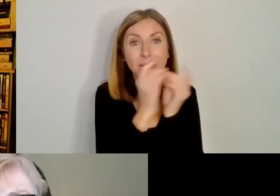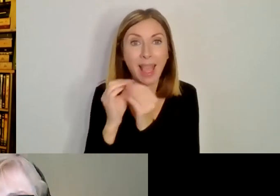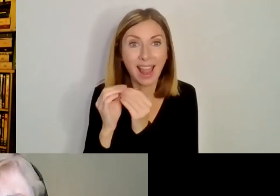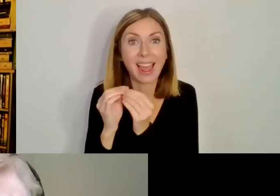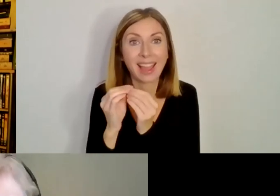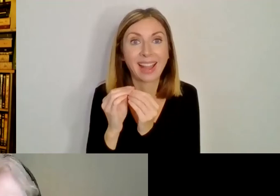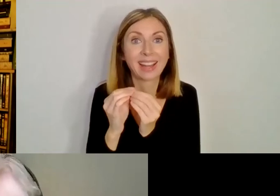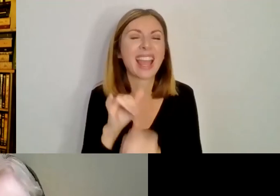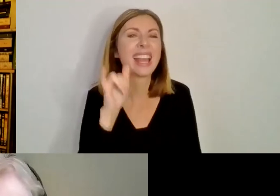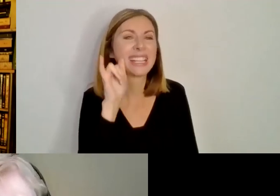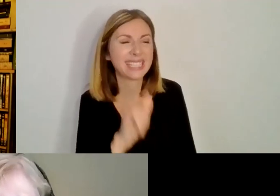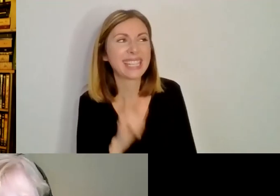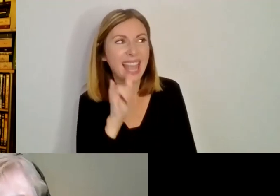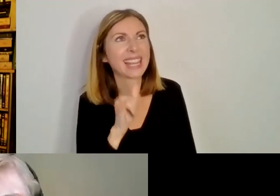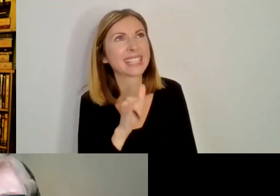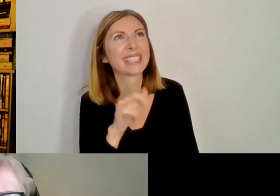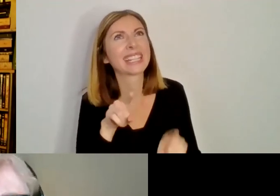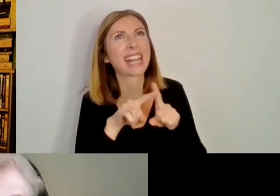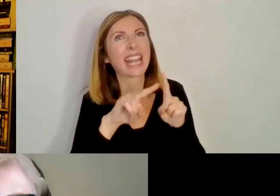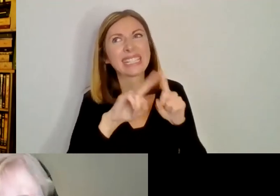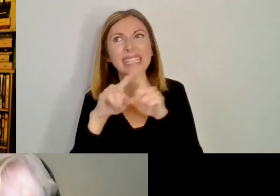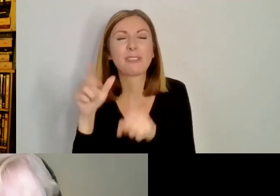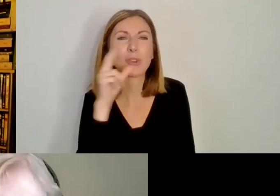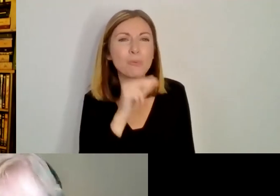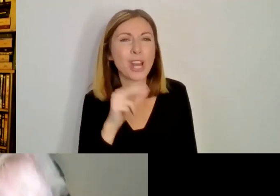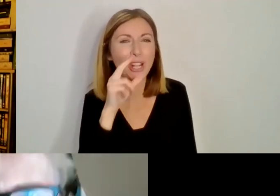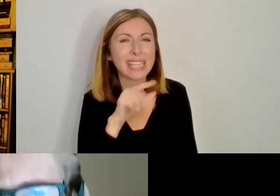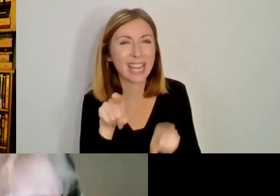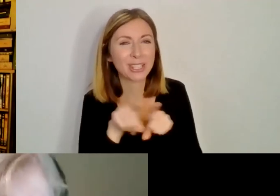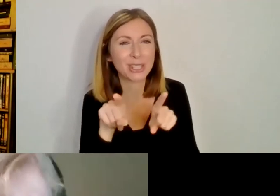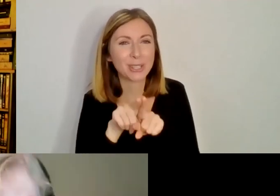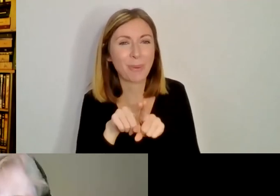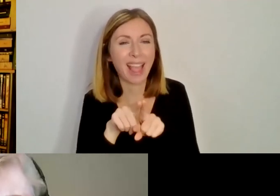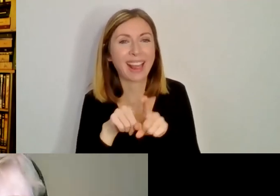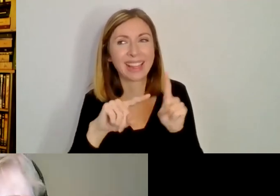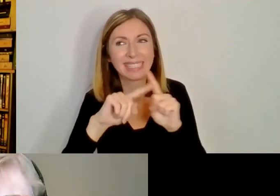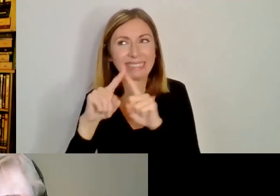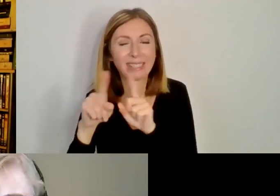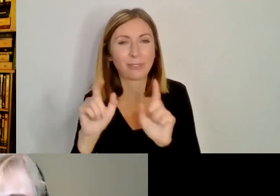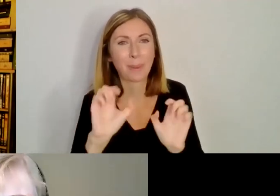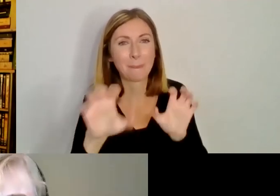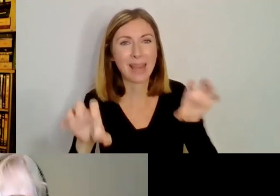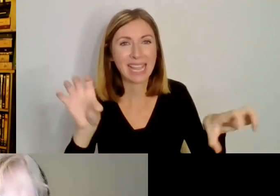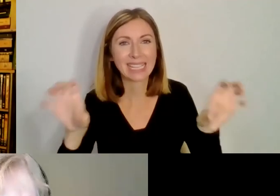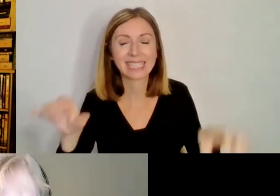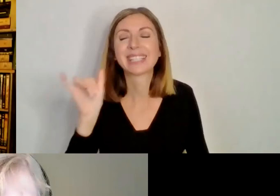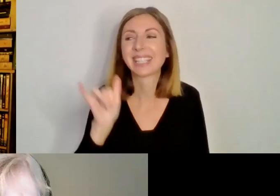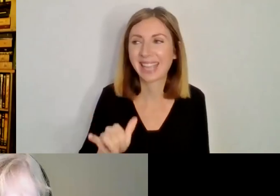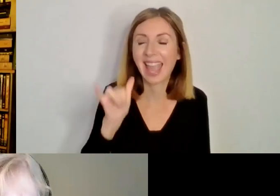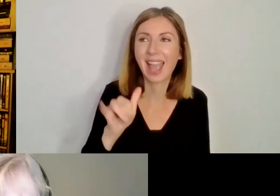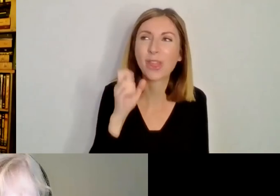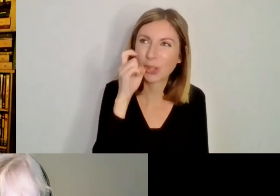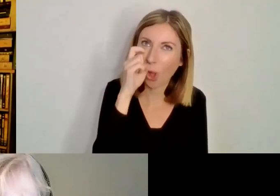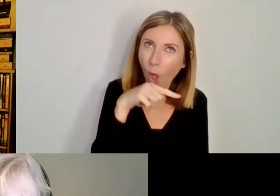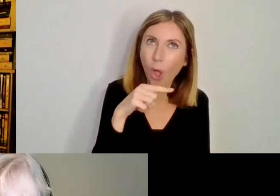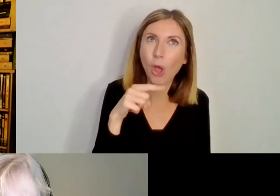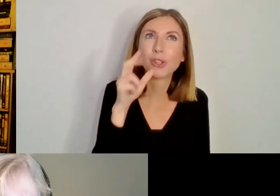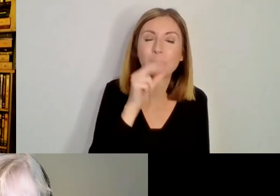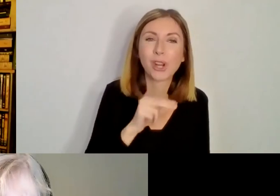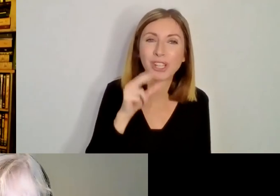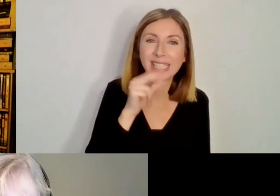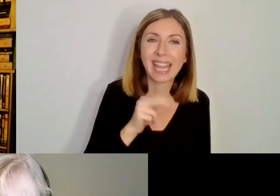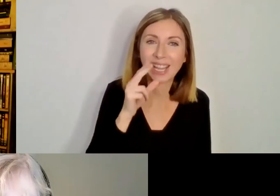and the foriat in different in different areas of language as well. Yeah, there's some odd ones there. mean, there's I